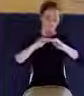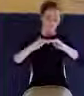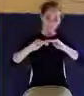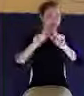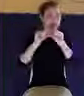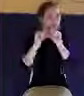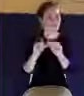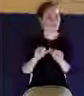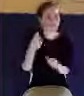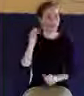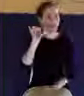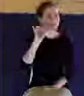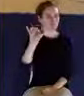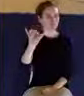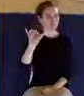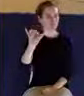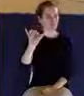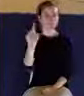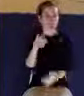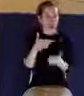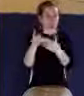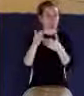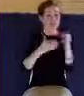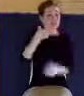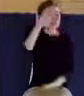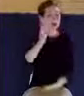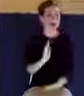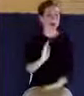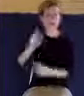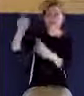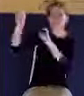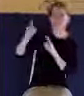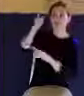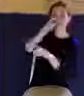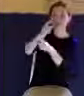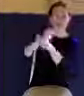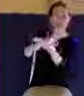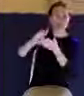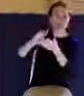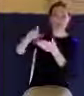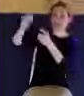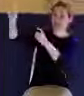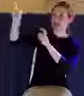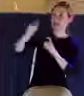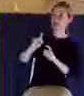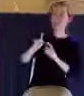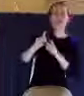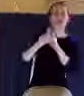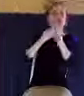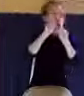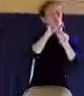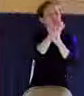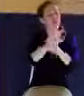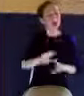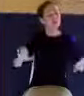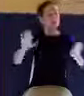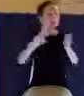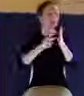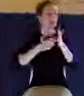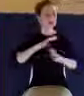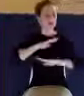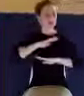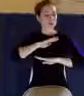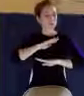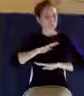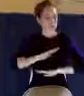Wherever God imputes his righteousness, he brings with it a quietness. He brings with it a peace and an assurance